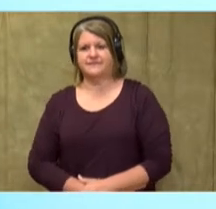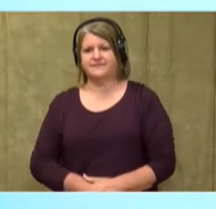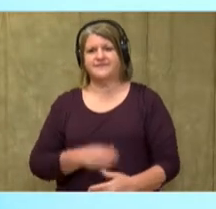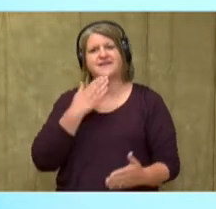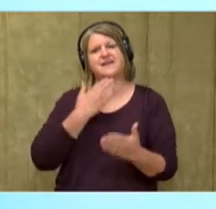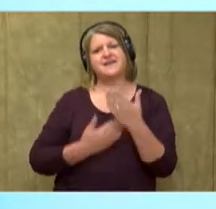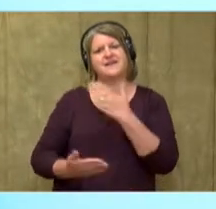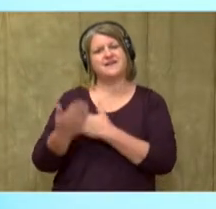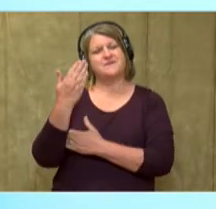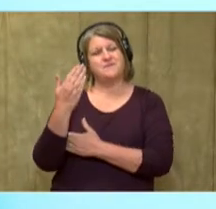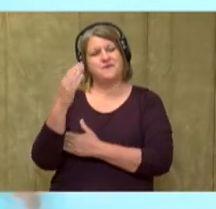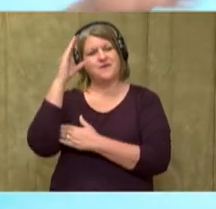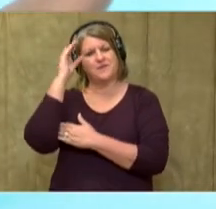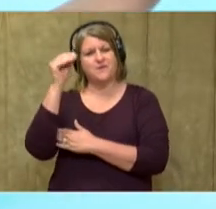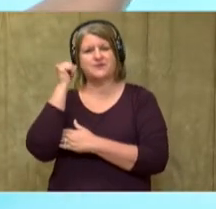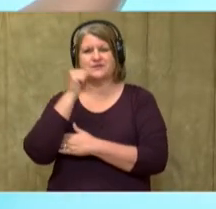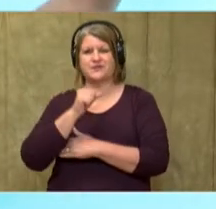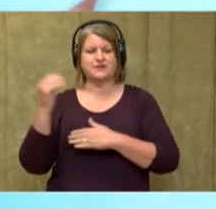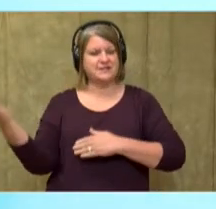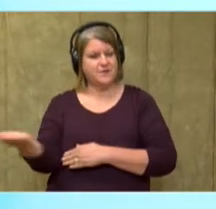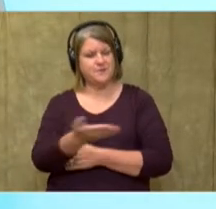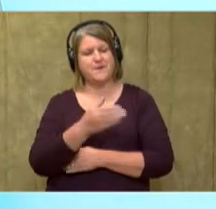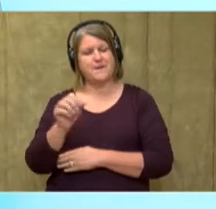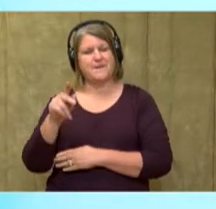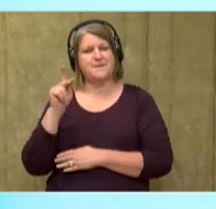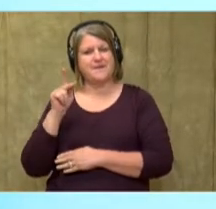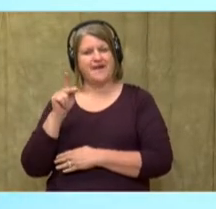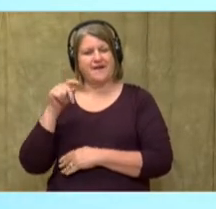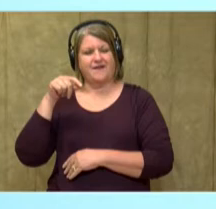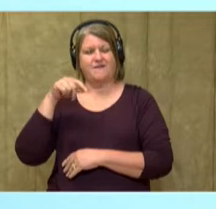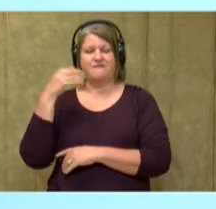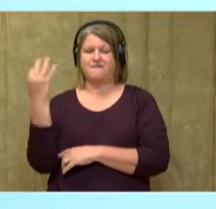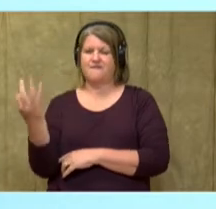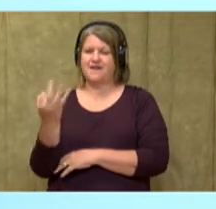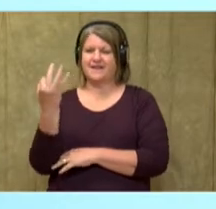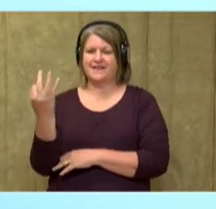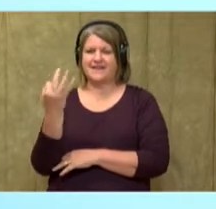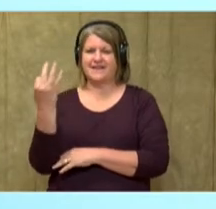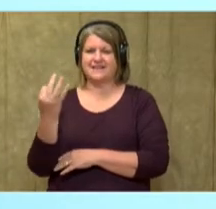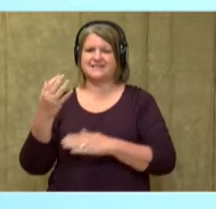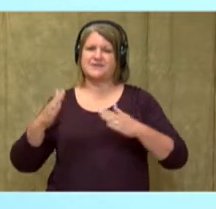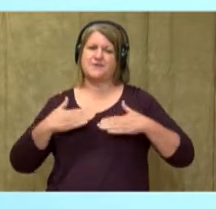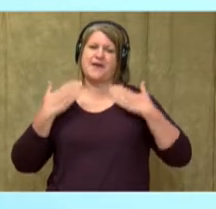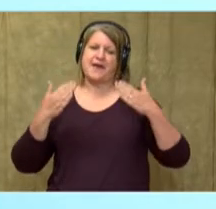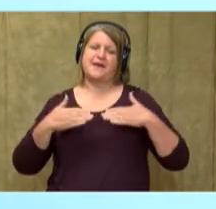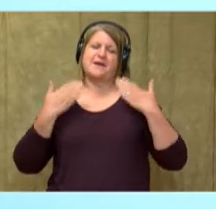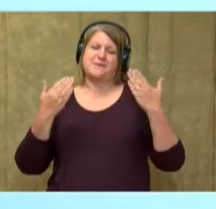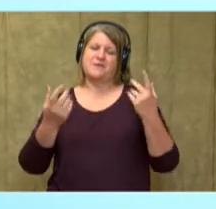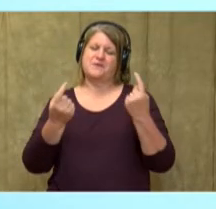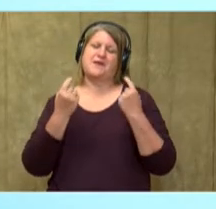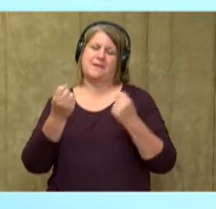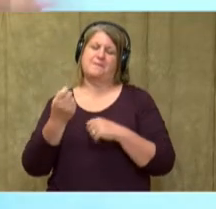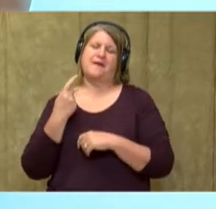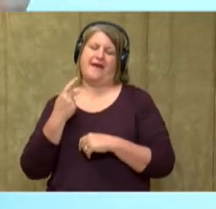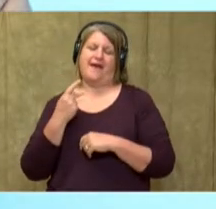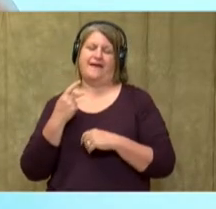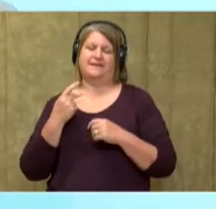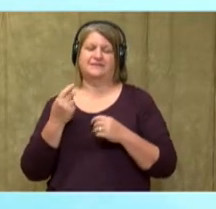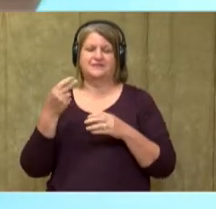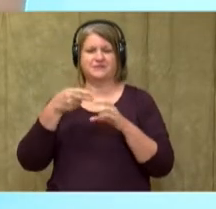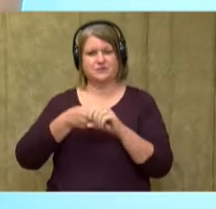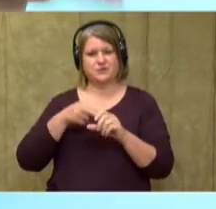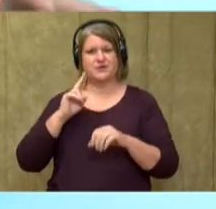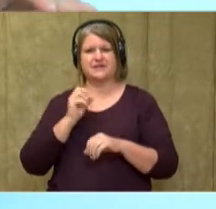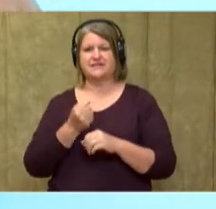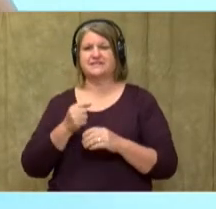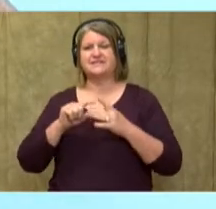Good morning, boys and girls, and welcome back on this Friday. I'm so happy that you came back to be with us. So let's